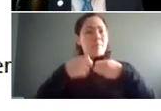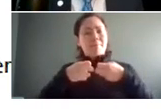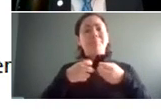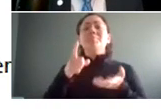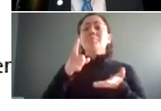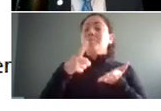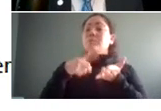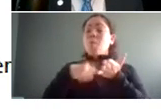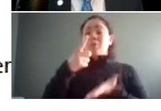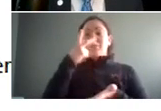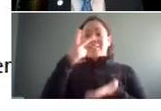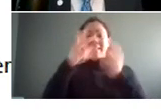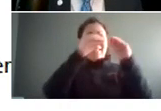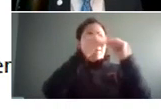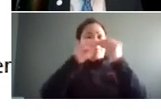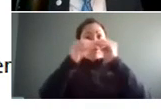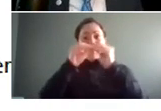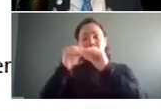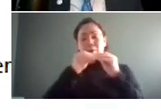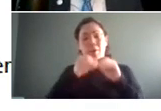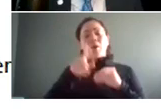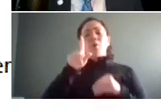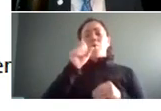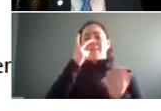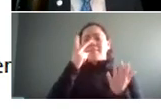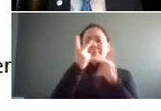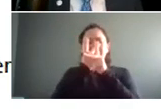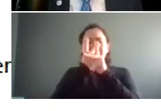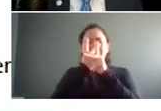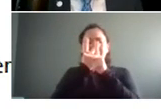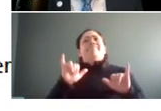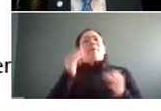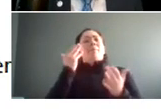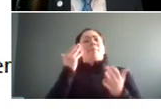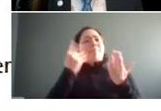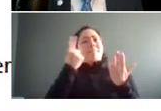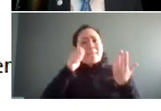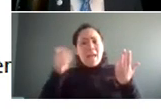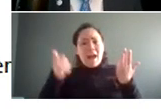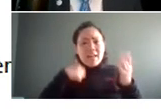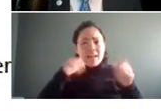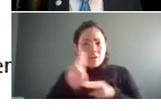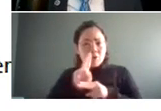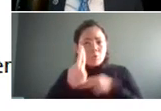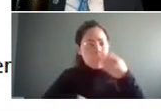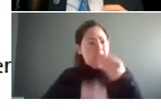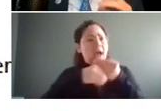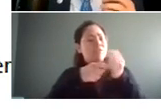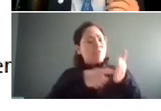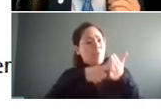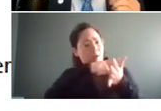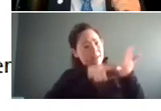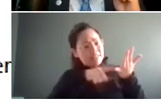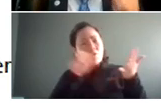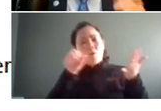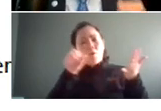at that then you can start saying well is there another another criteria that we could use or maybe you can even see you can start